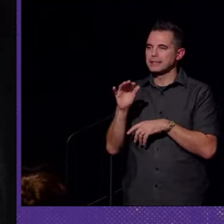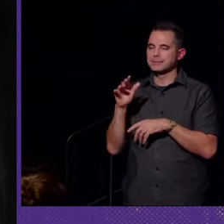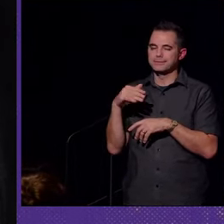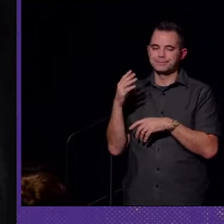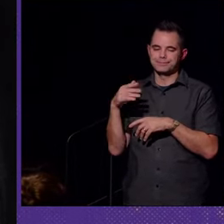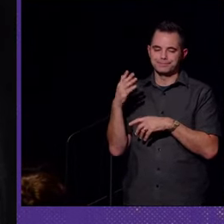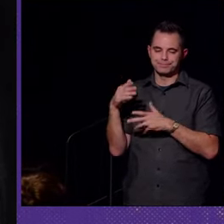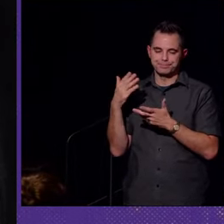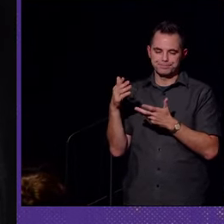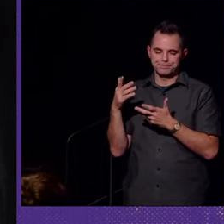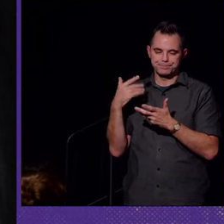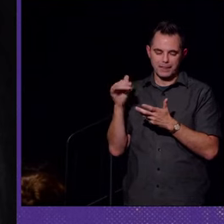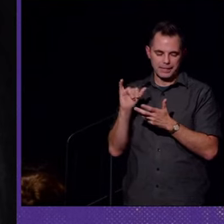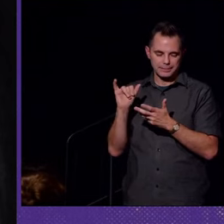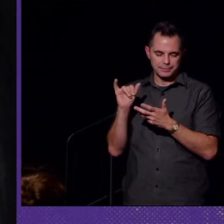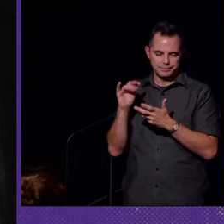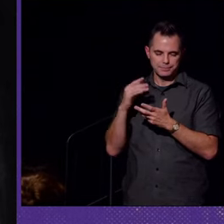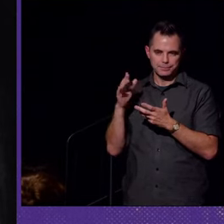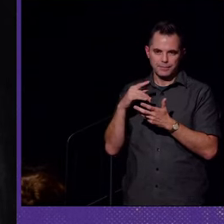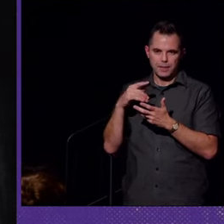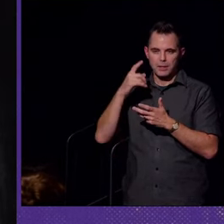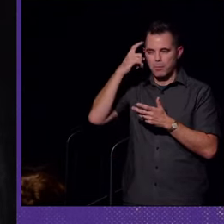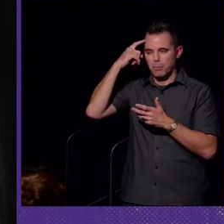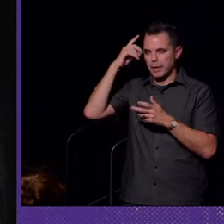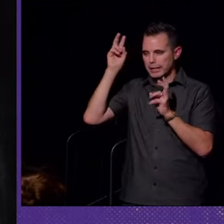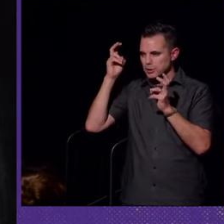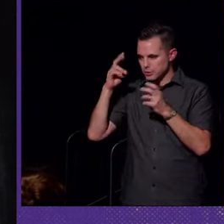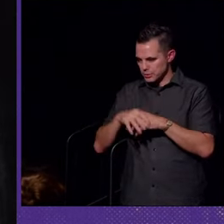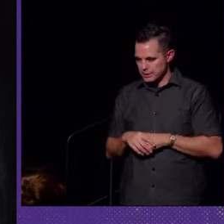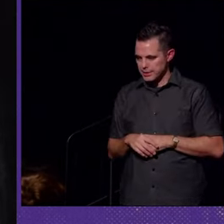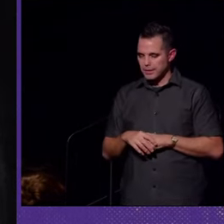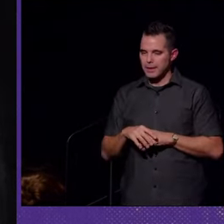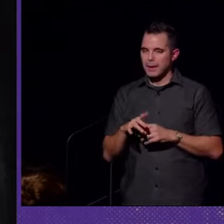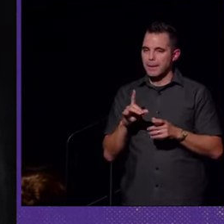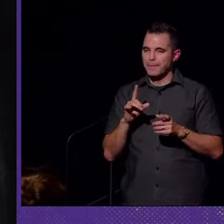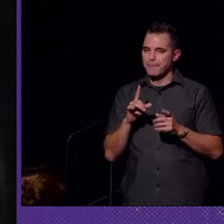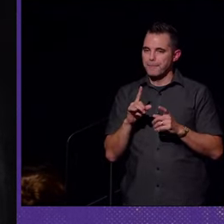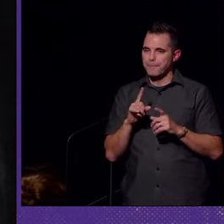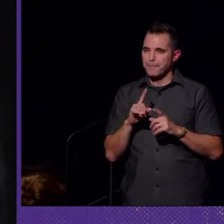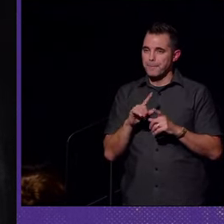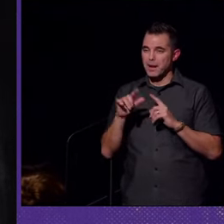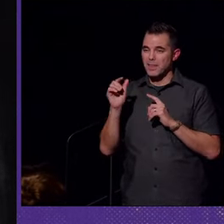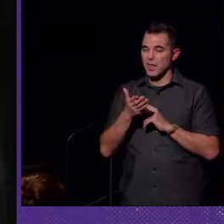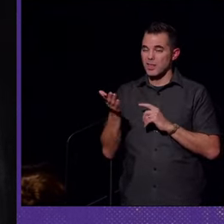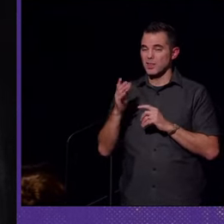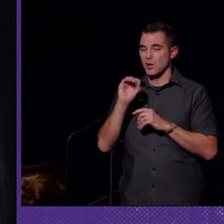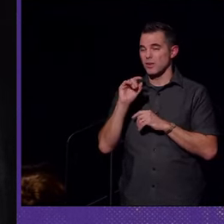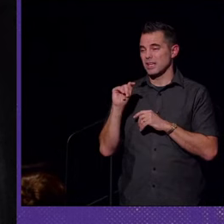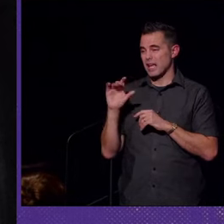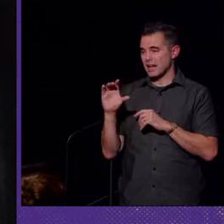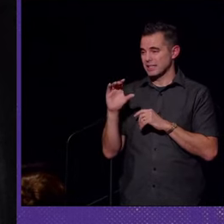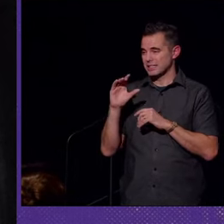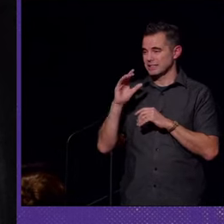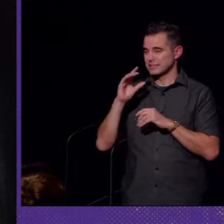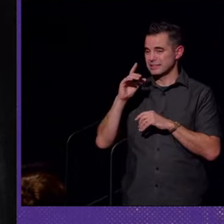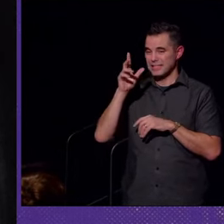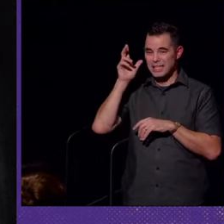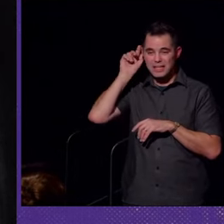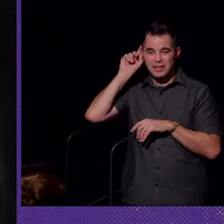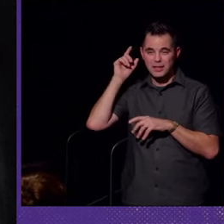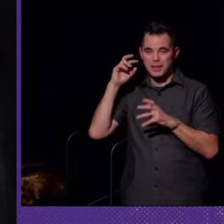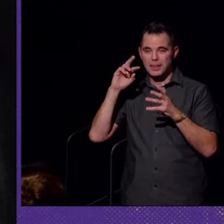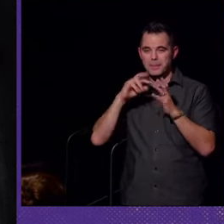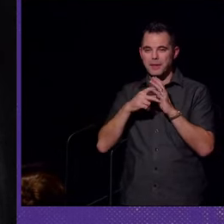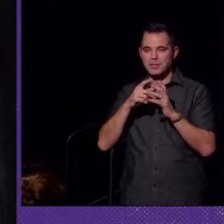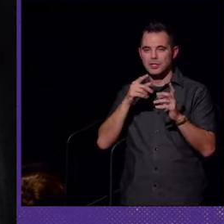like, brain issues. But the other thing is, over-the-counter hearing aids are meant to